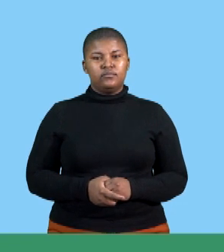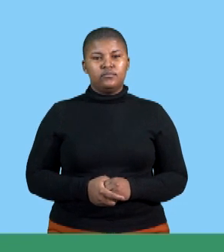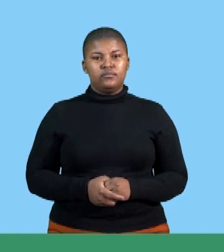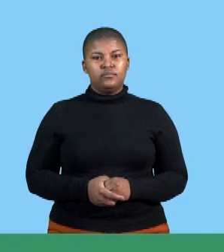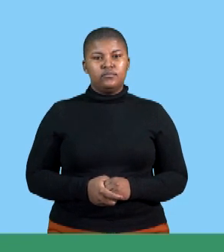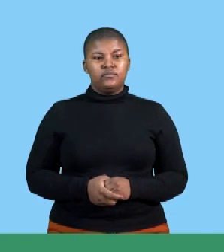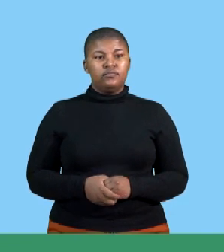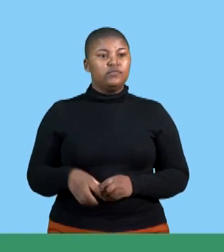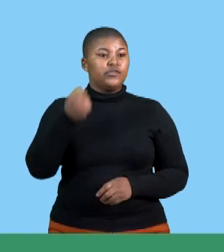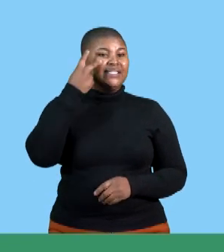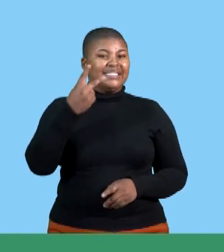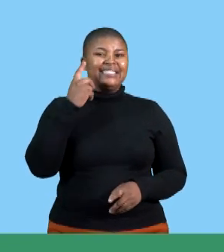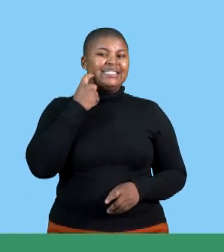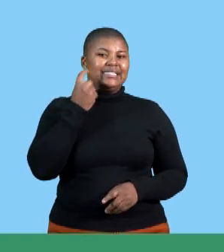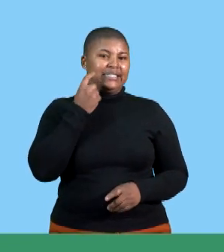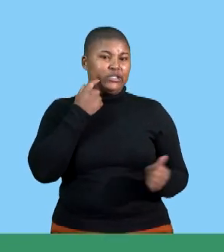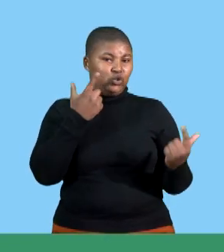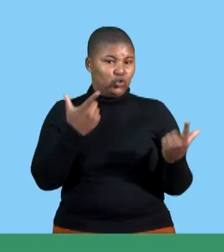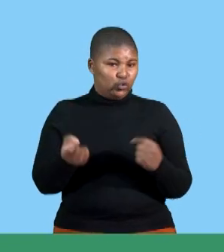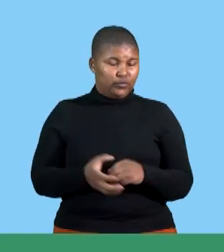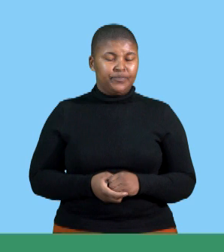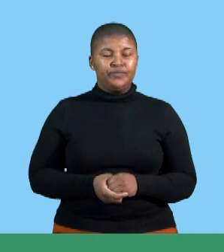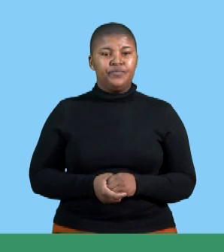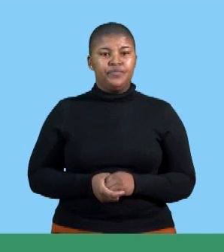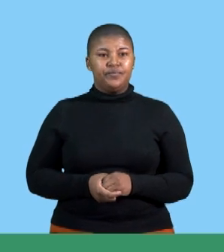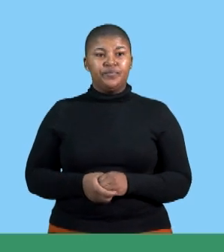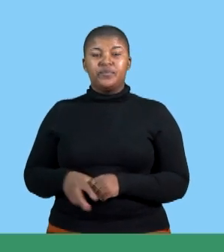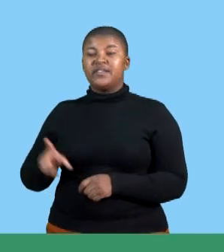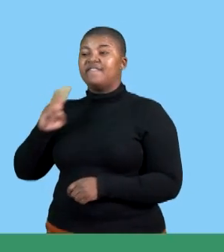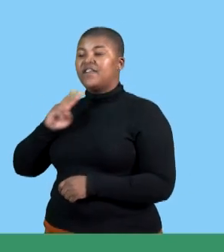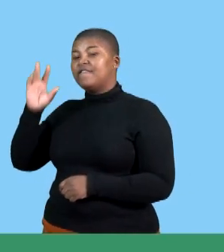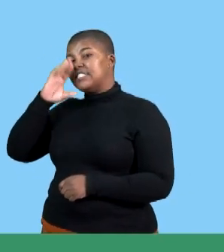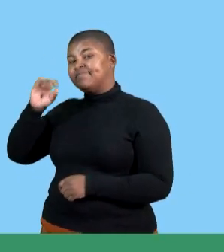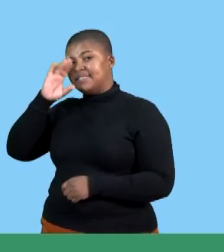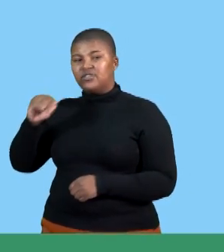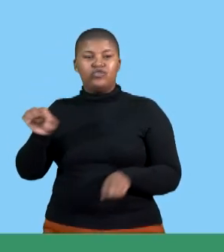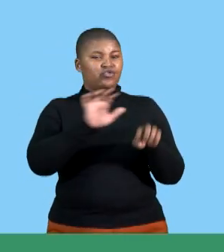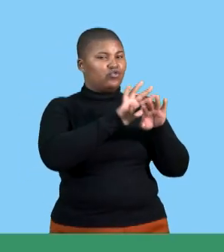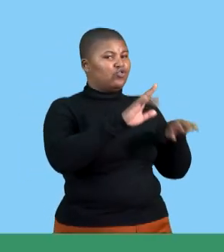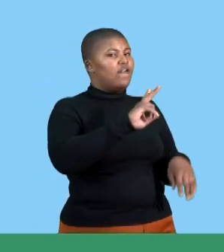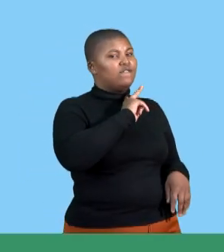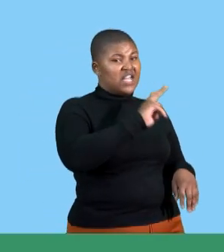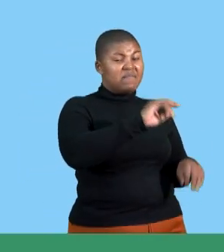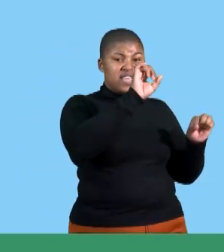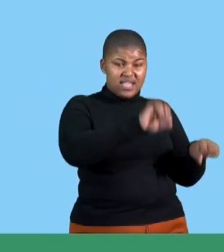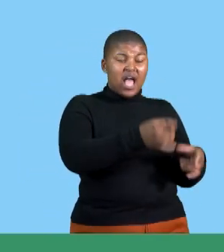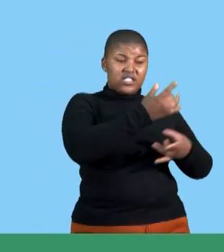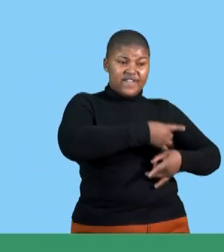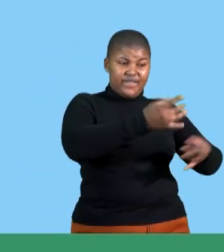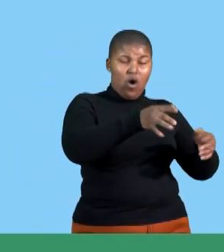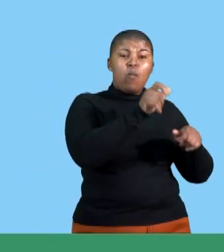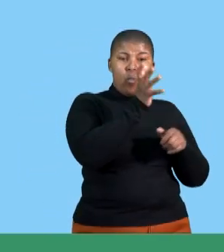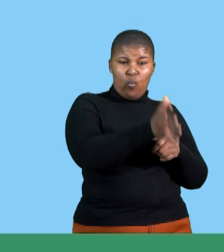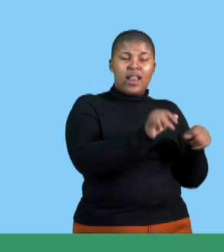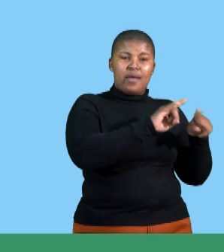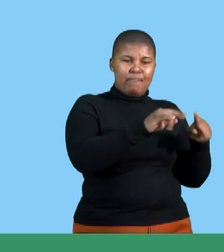presentation can you see how simple that is so verbal speech non-verbal yes the message will be um it